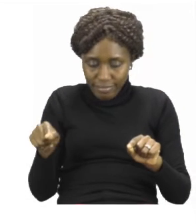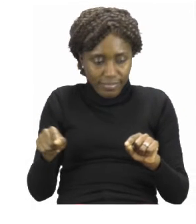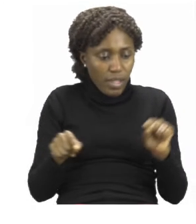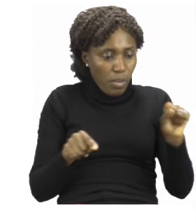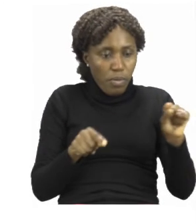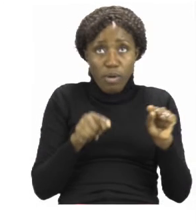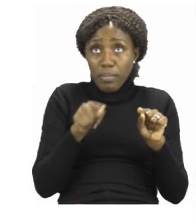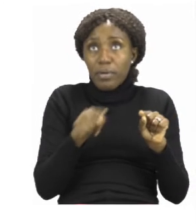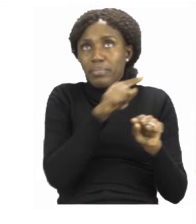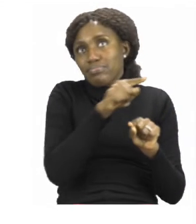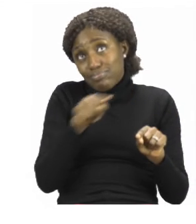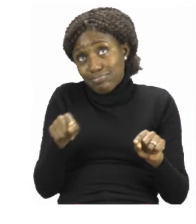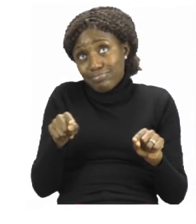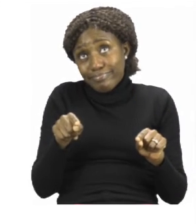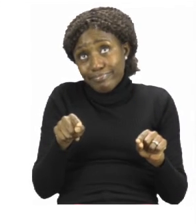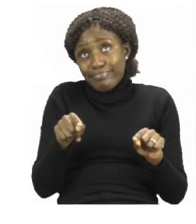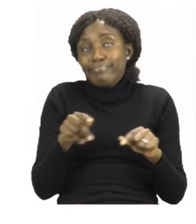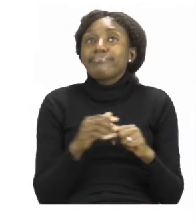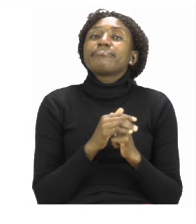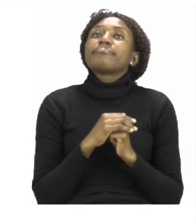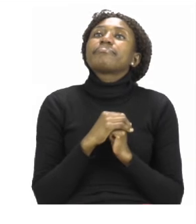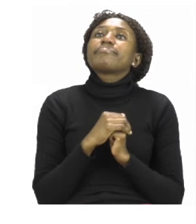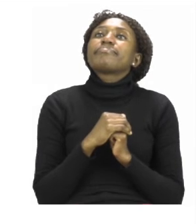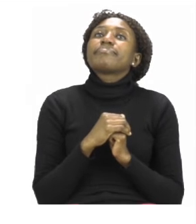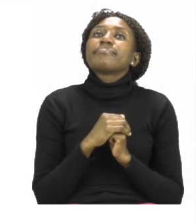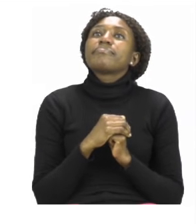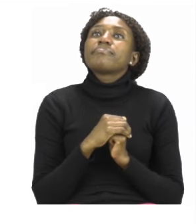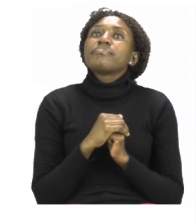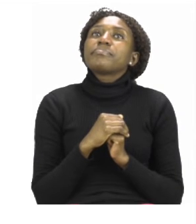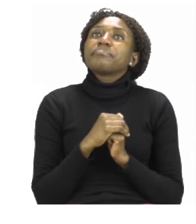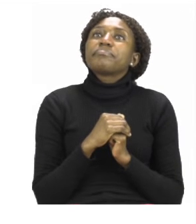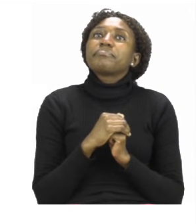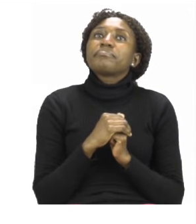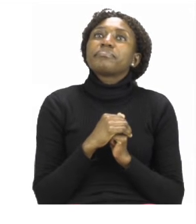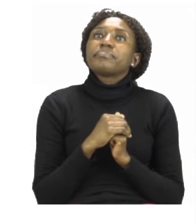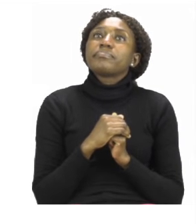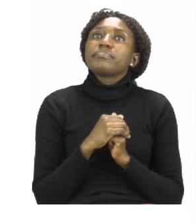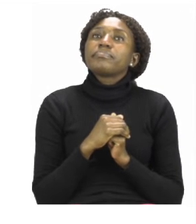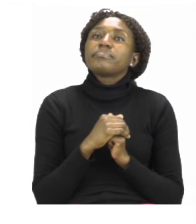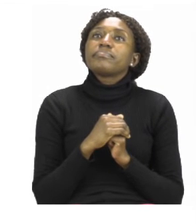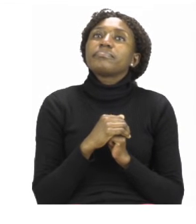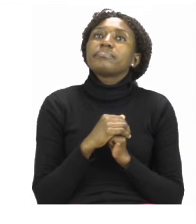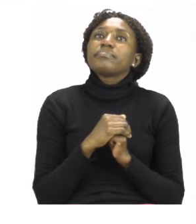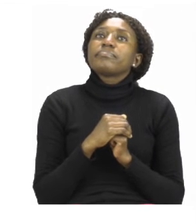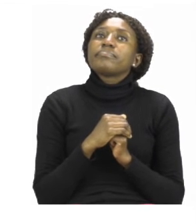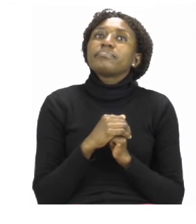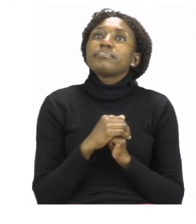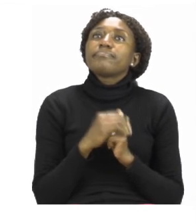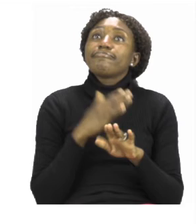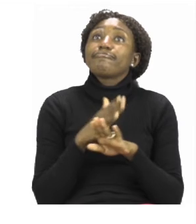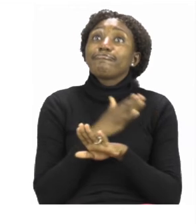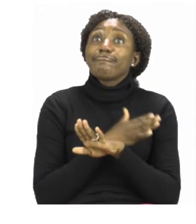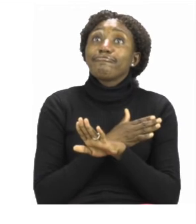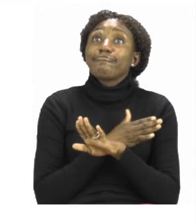draw a line to connect your items. Now everyone, before you